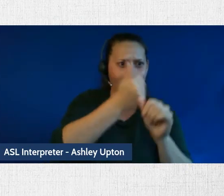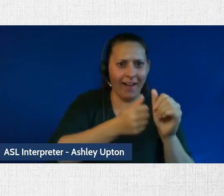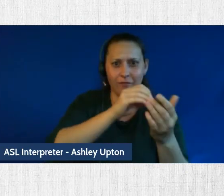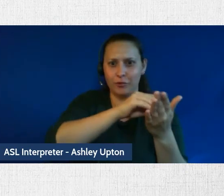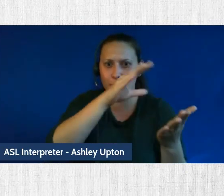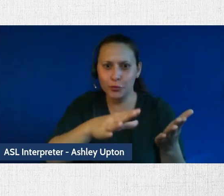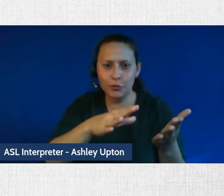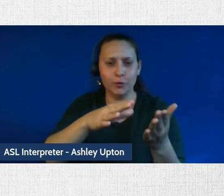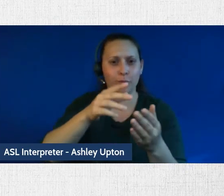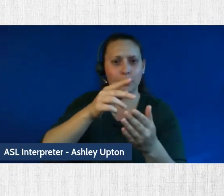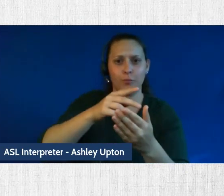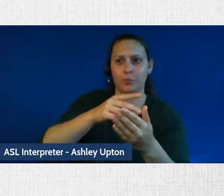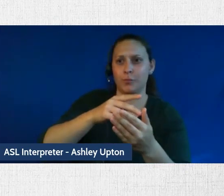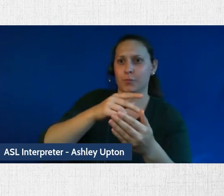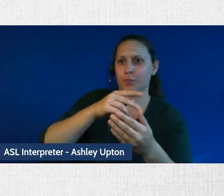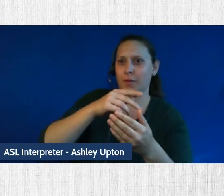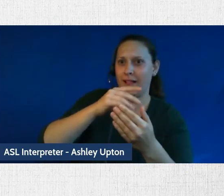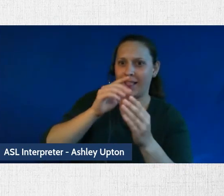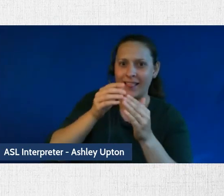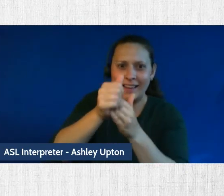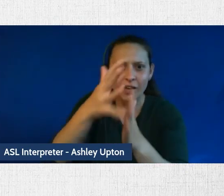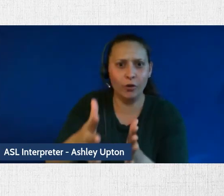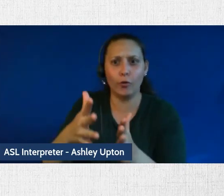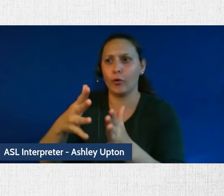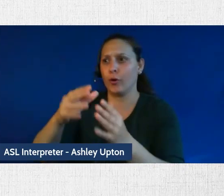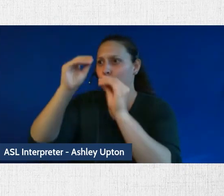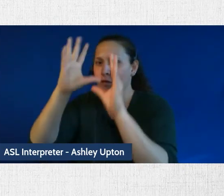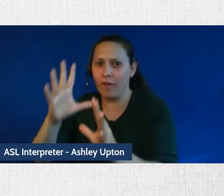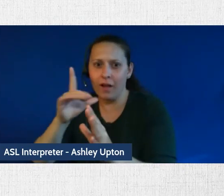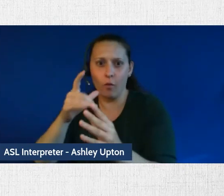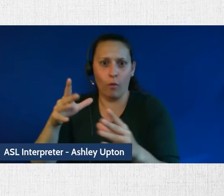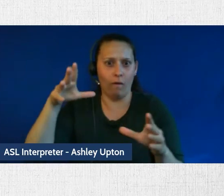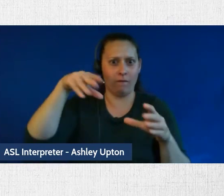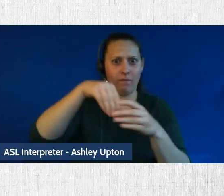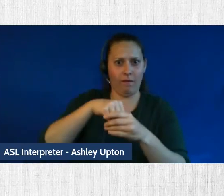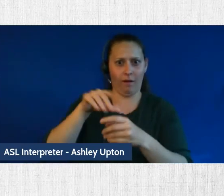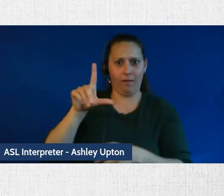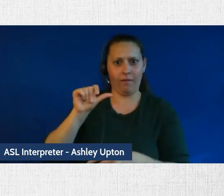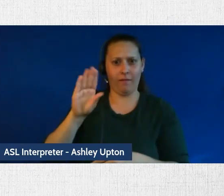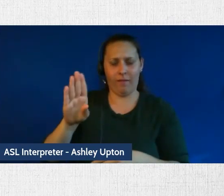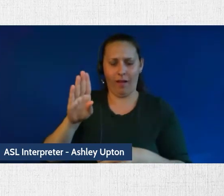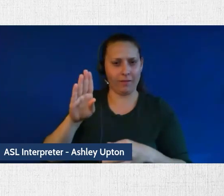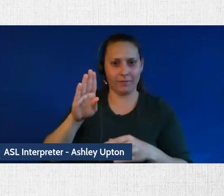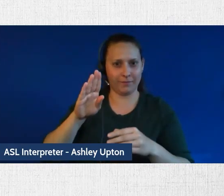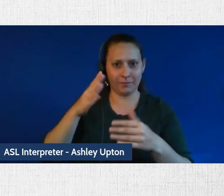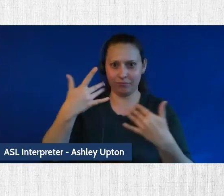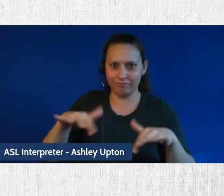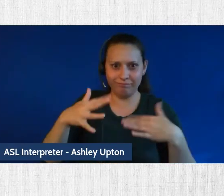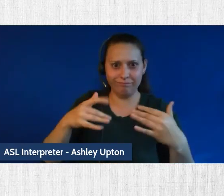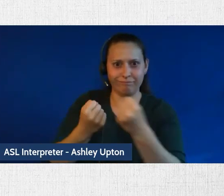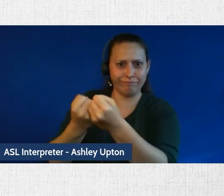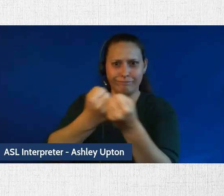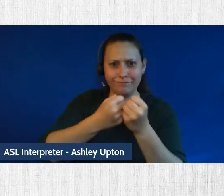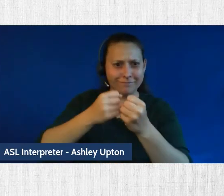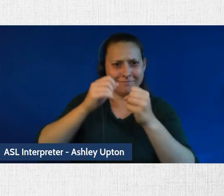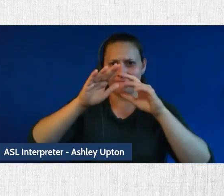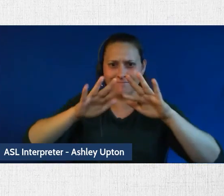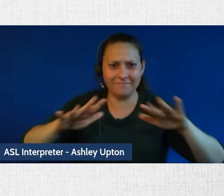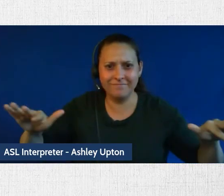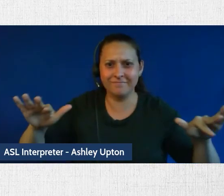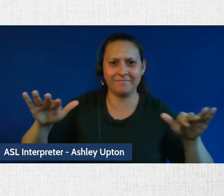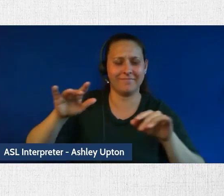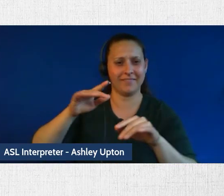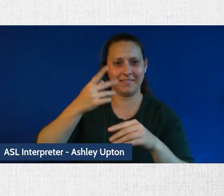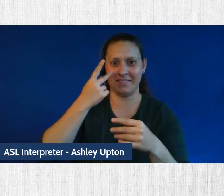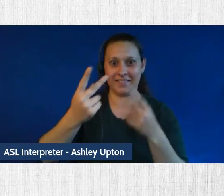project analyst, and also each professor involved gets involved with the lab in such a variety of ways. And I think, you know, our previous presentations have demonstrated